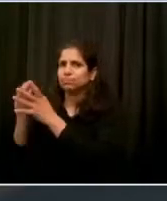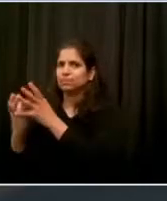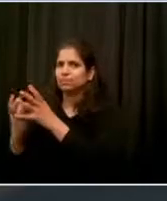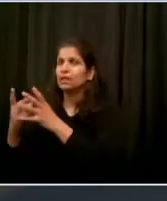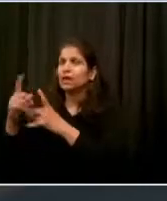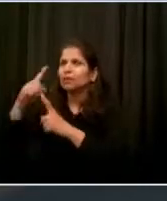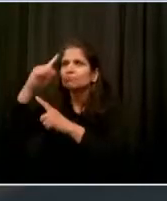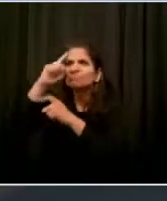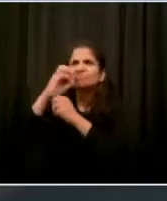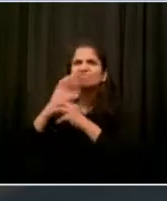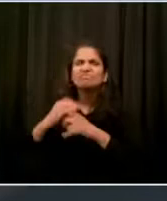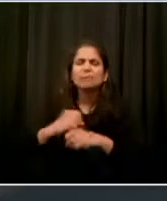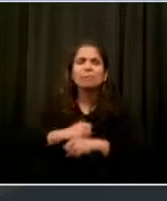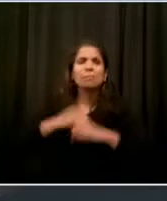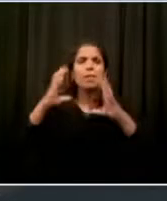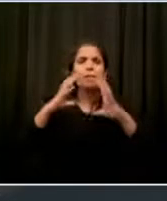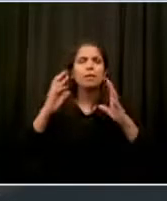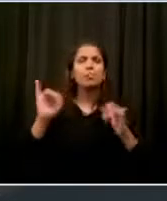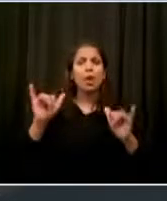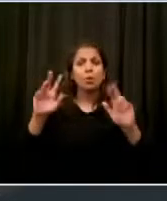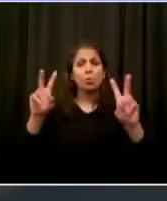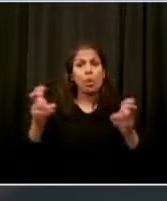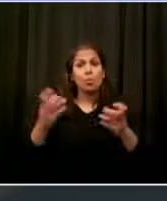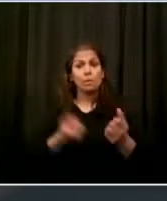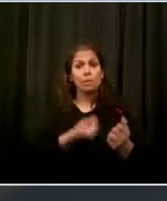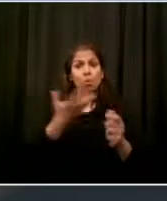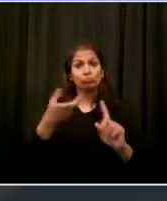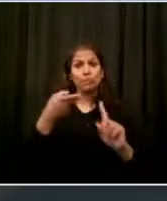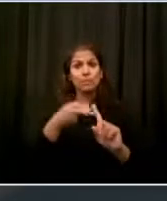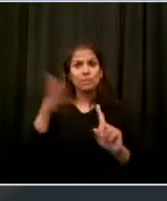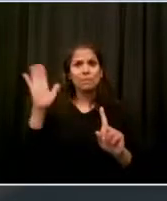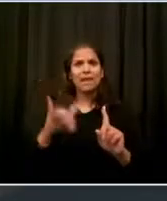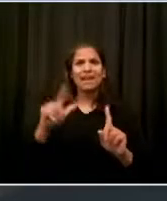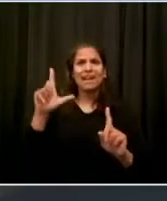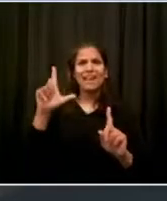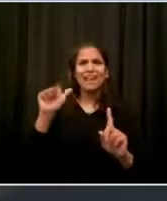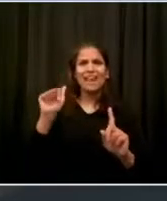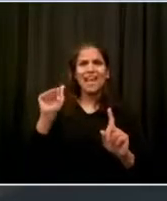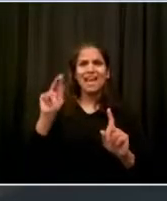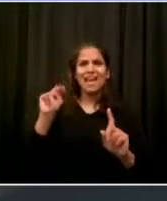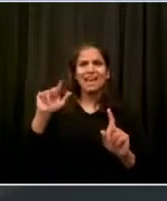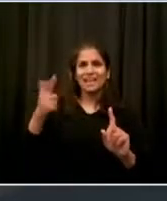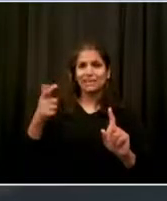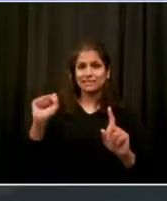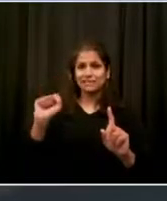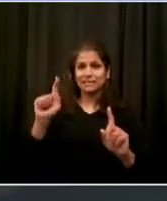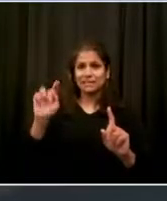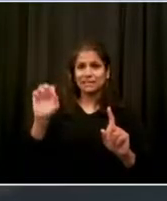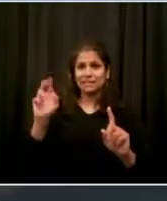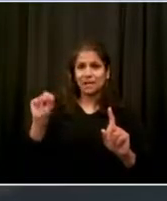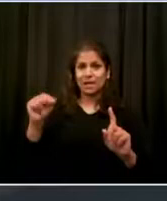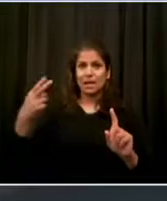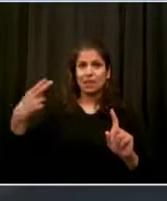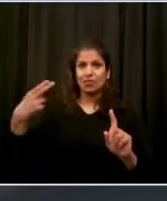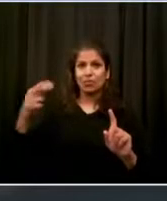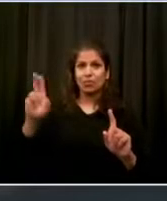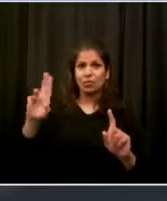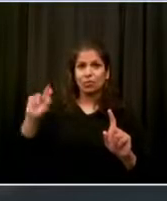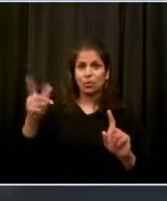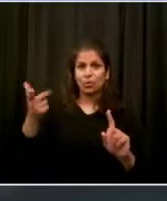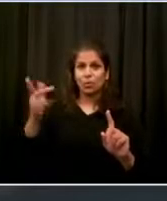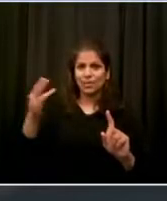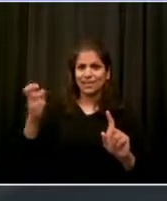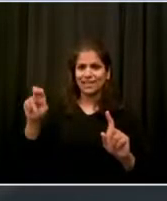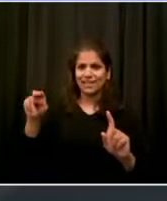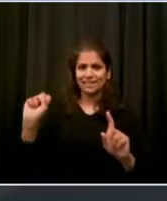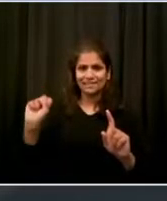Maybe accelerated expansion of NYC care provides another opportunity for people to connect to mental health